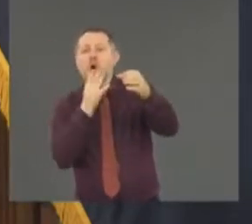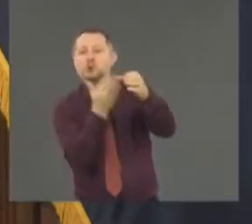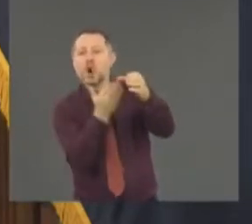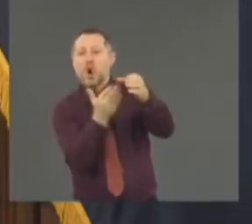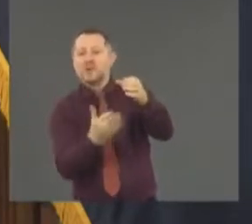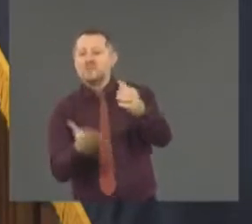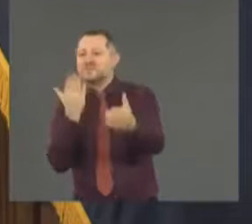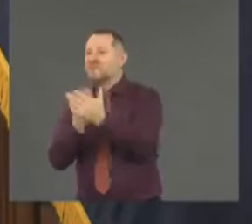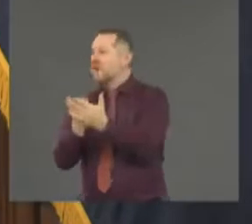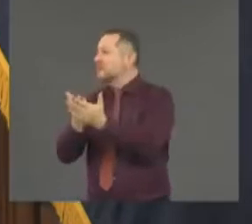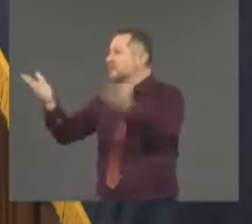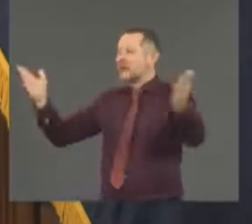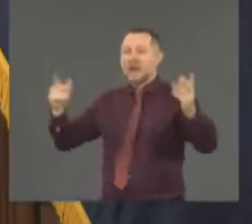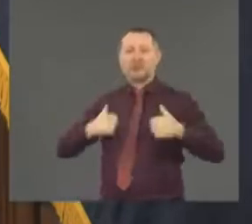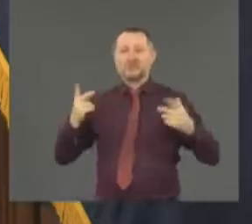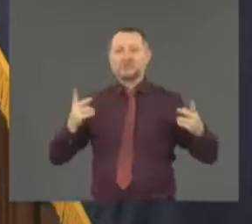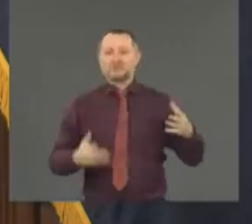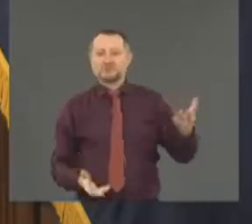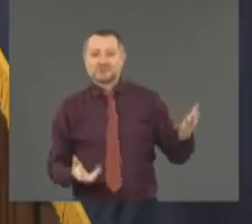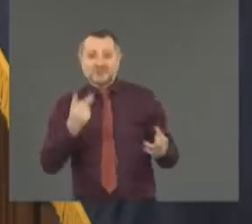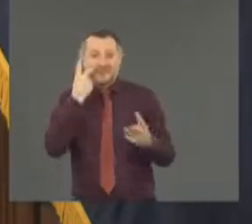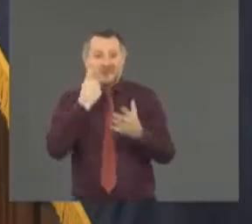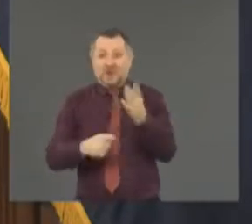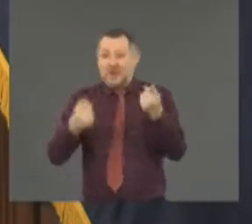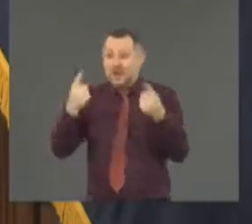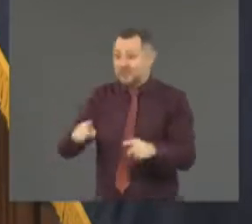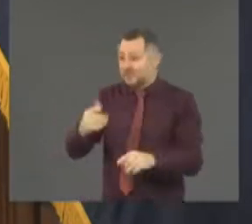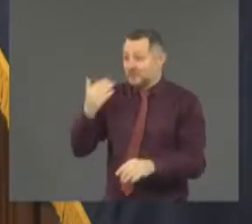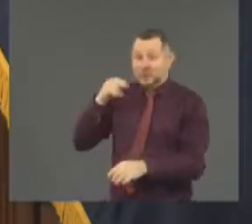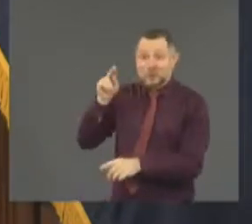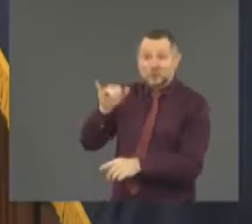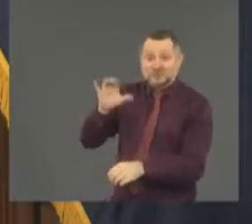What happened in New York City was inexcusable.